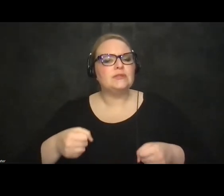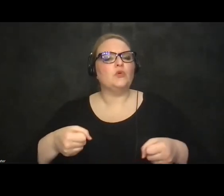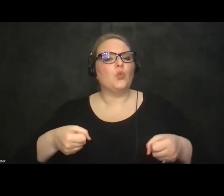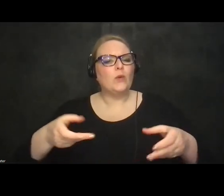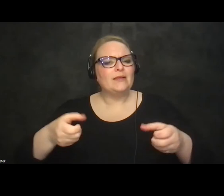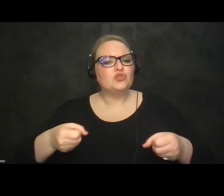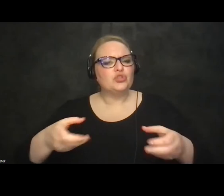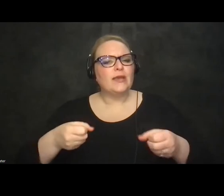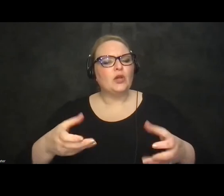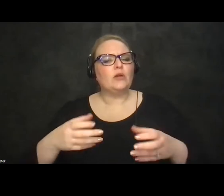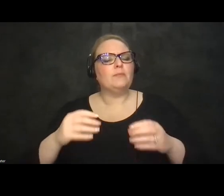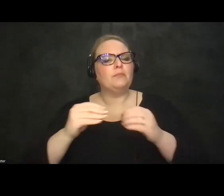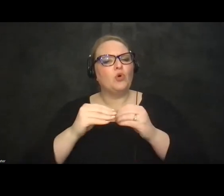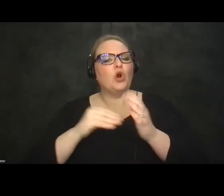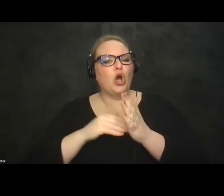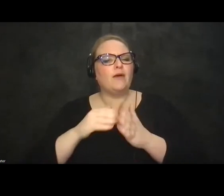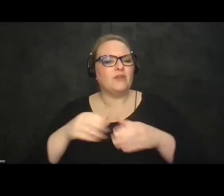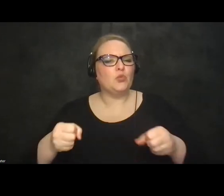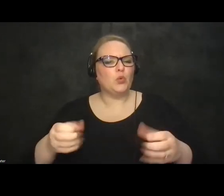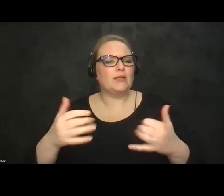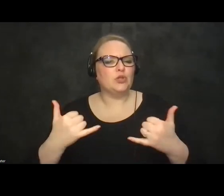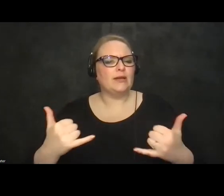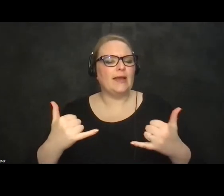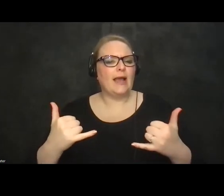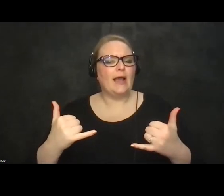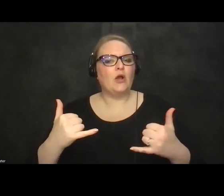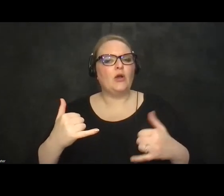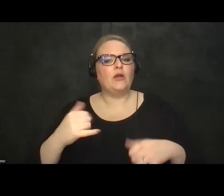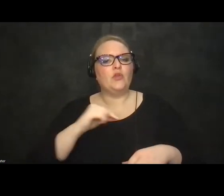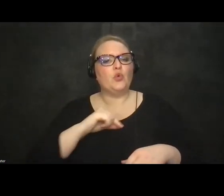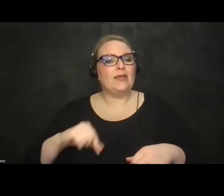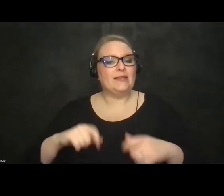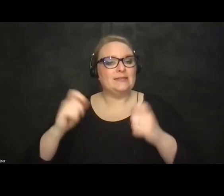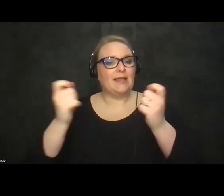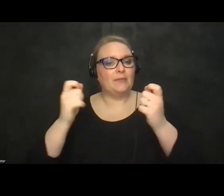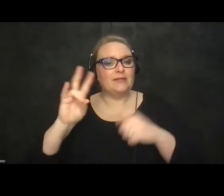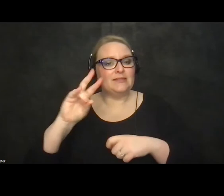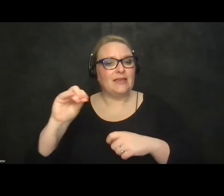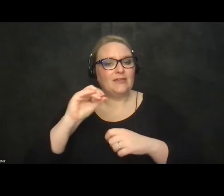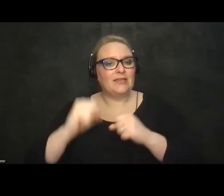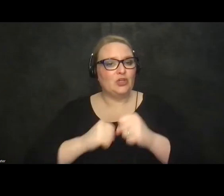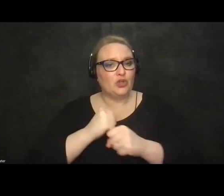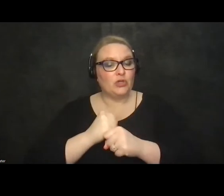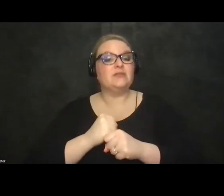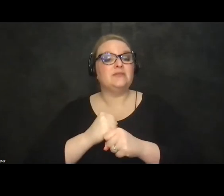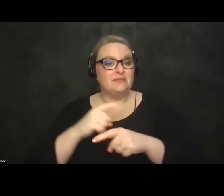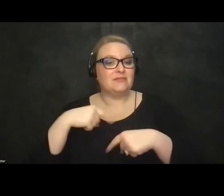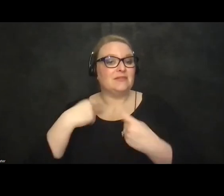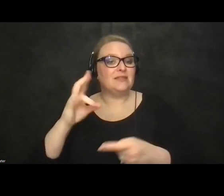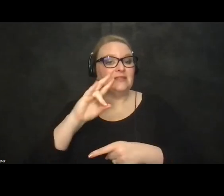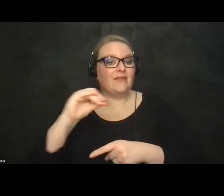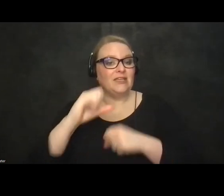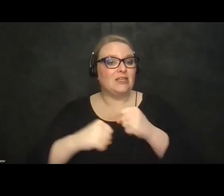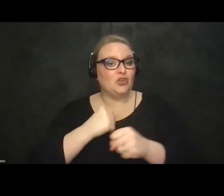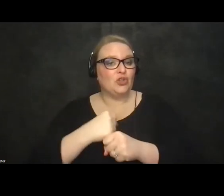more wheelchair now and and the queen's celebrating 70 years and it's 70 years that I've been happily living